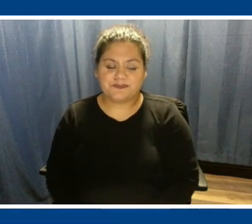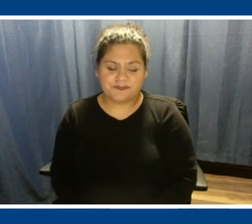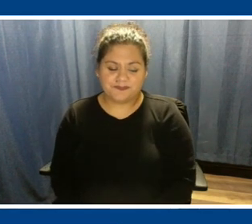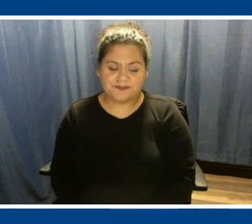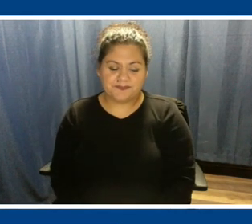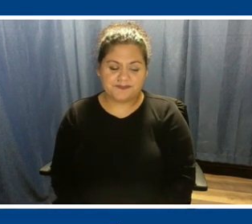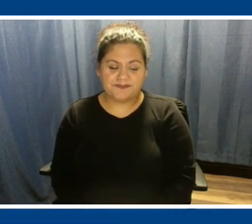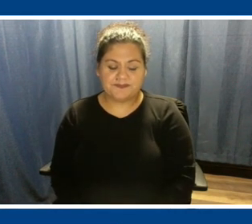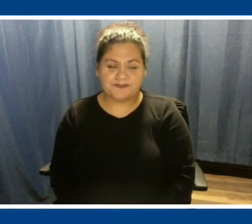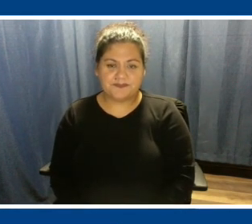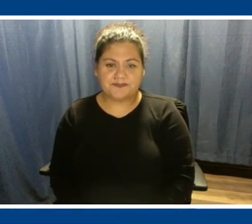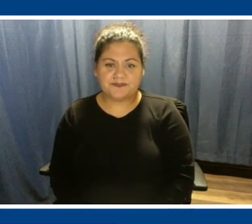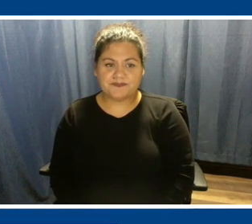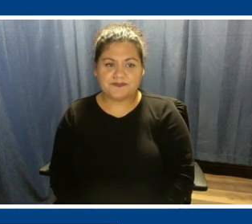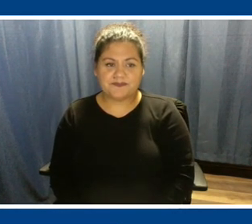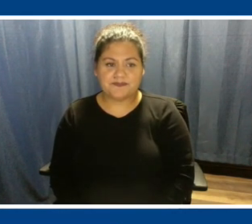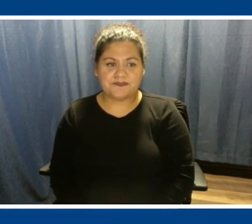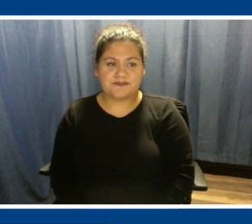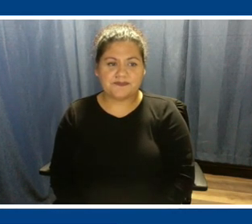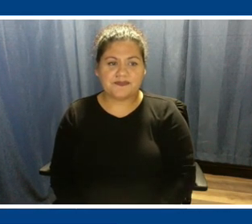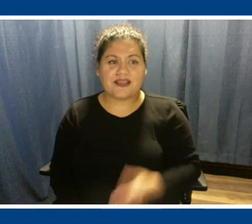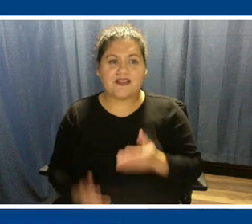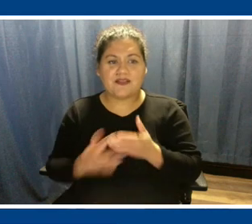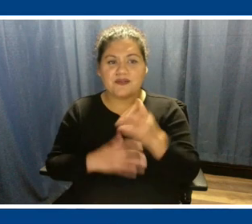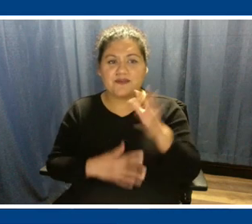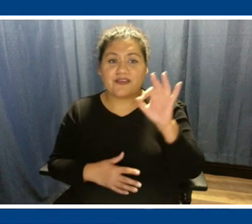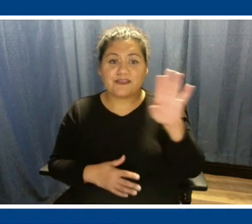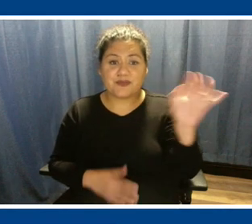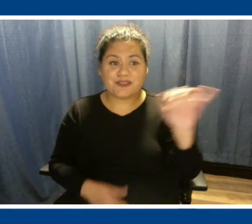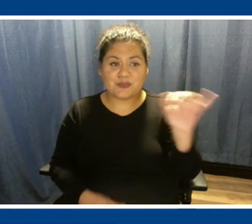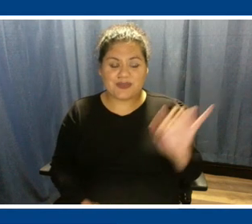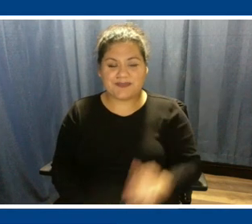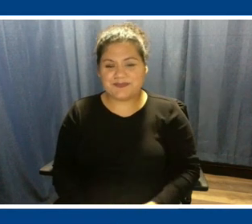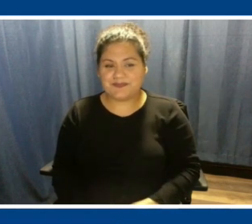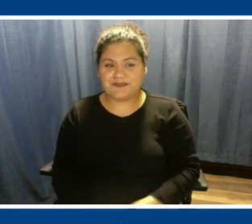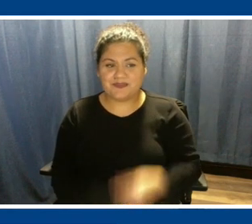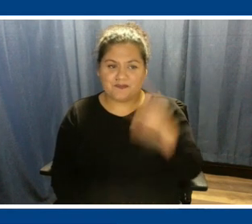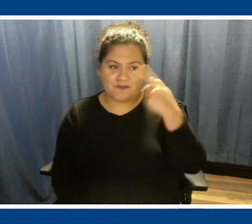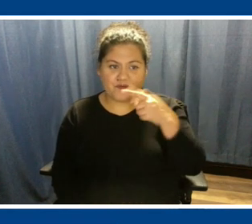online and through Facebook for our team.